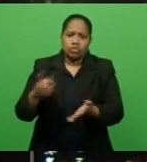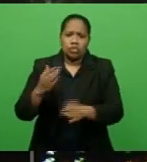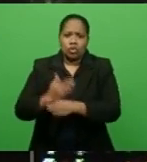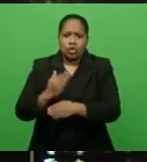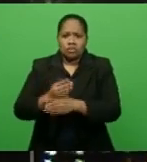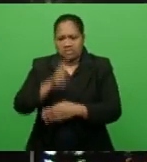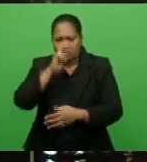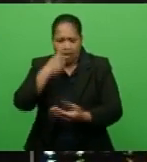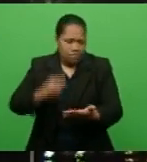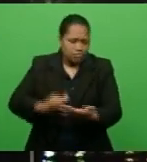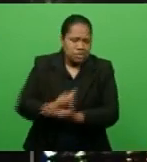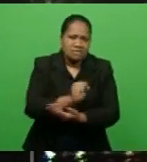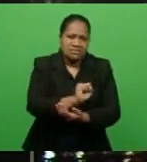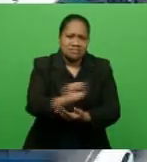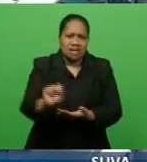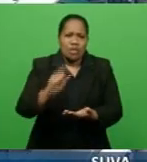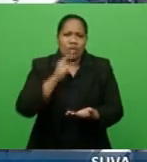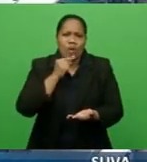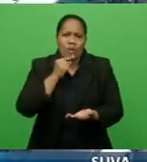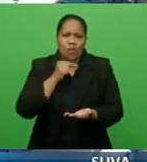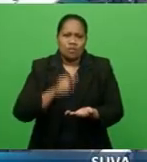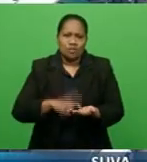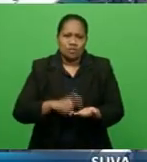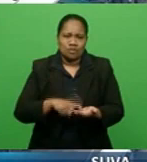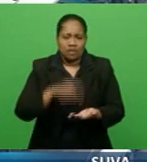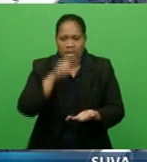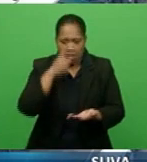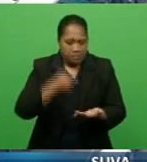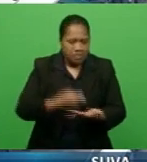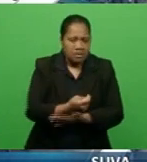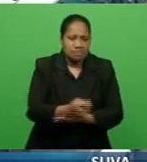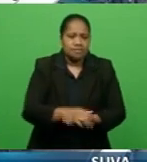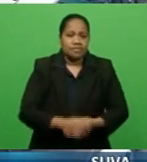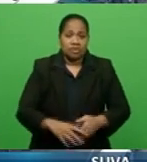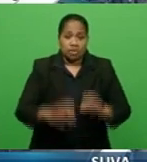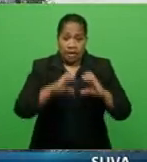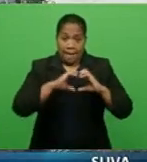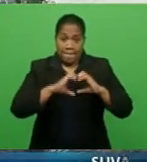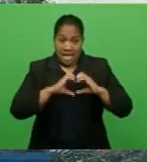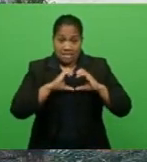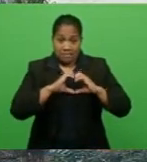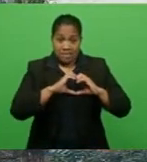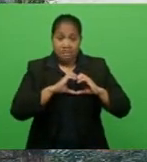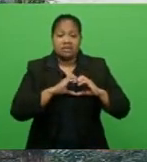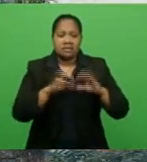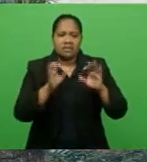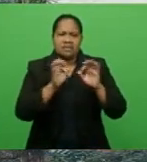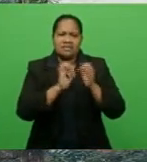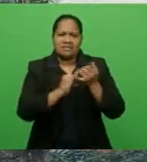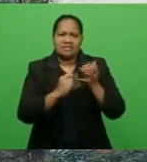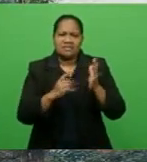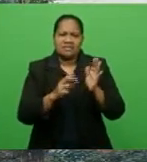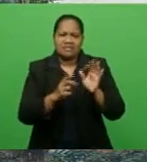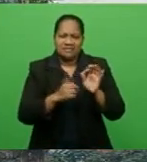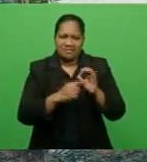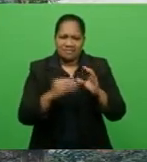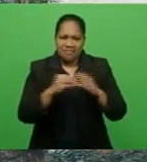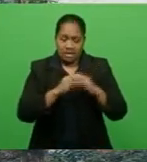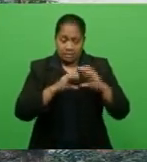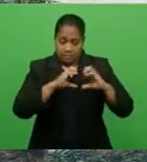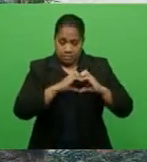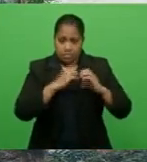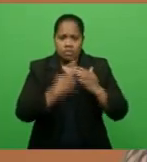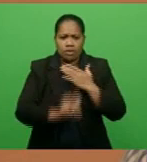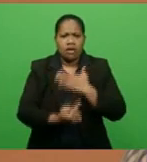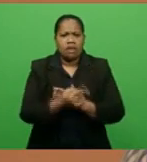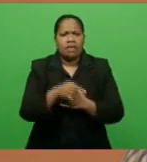Kritika Kumar reports. BSP had to make adjustments to accommodate its customers. Since we